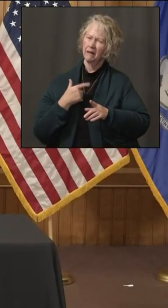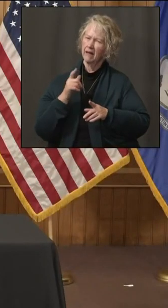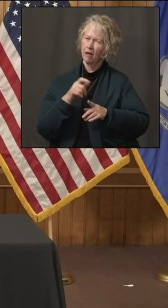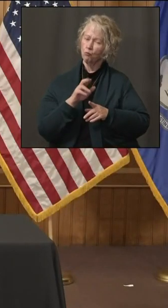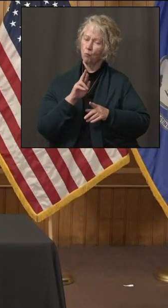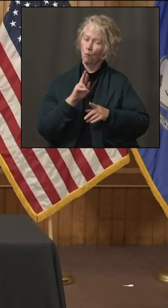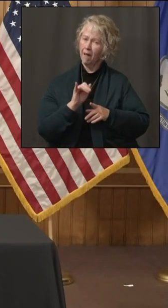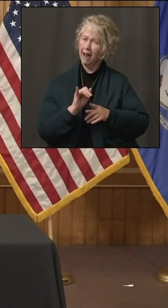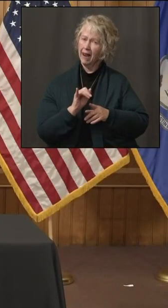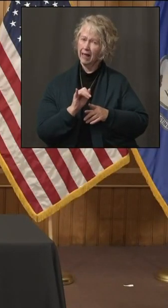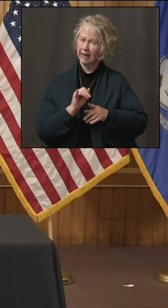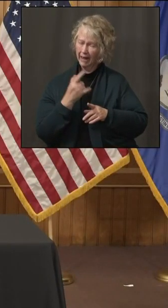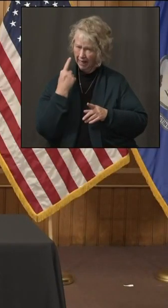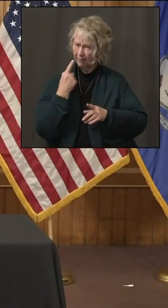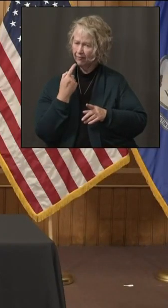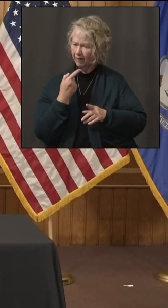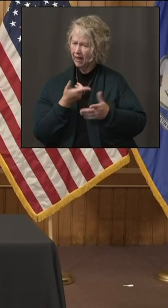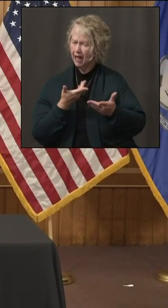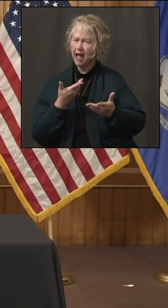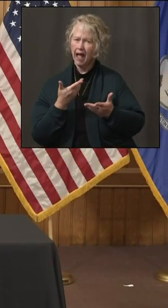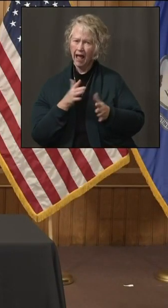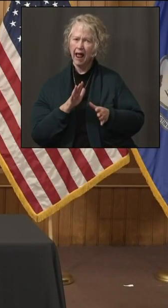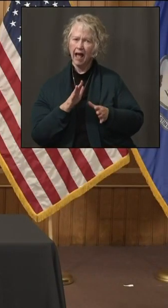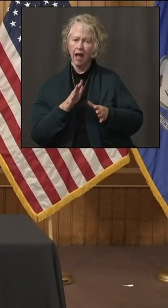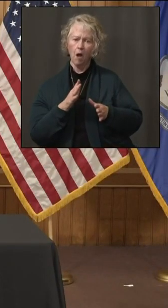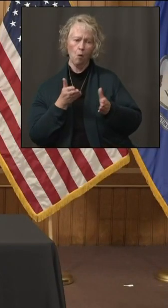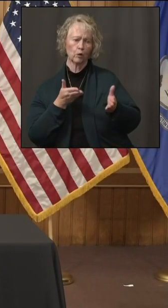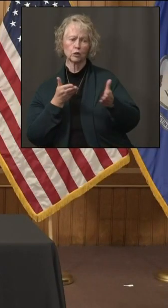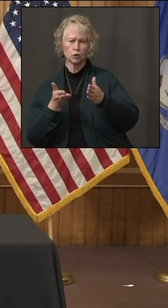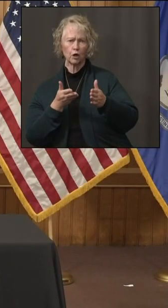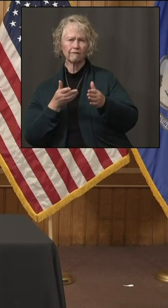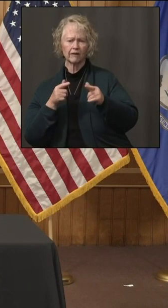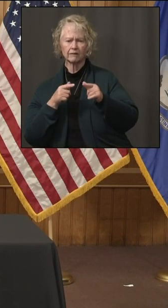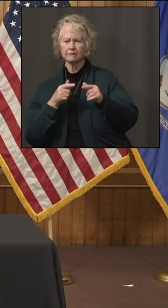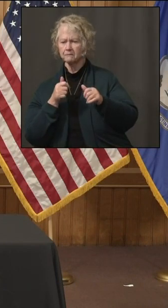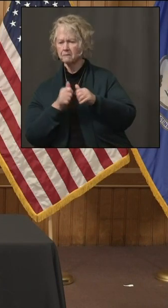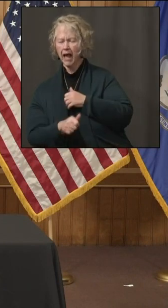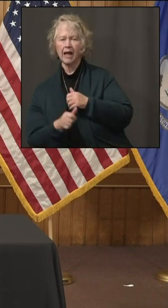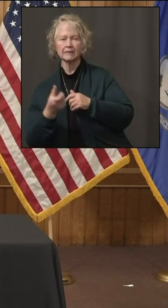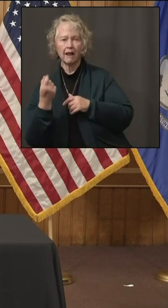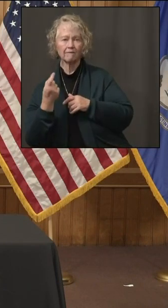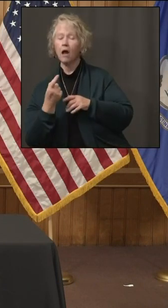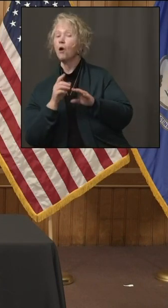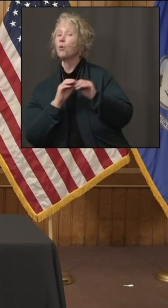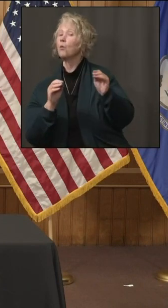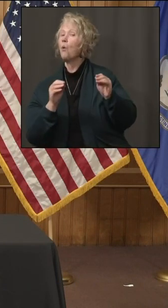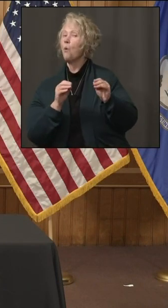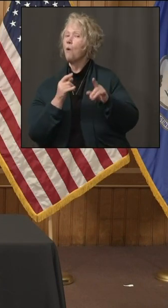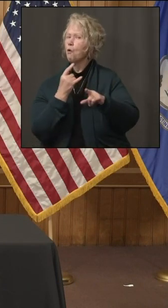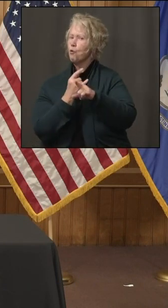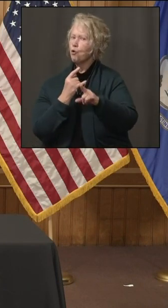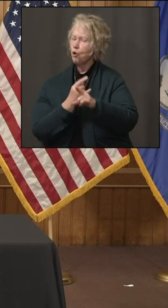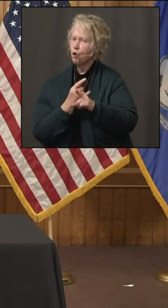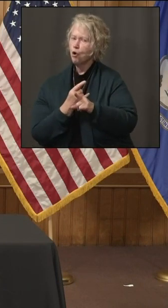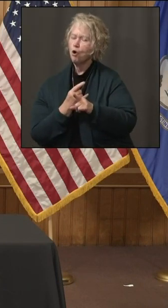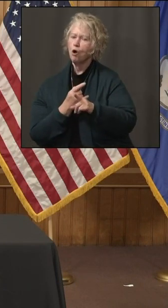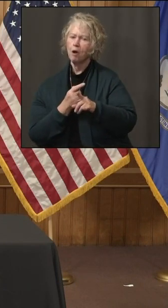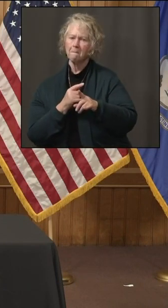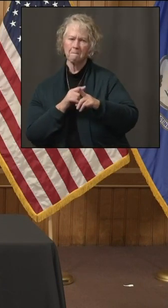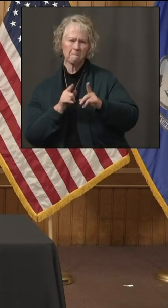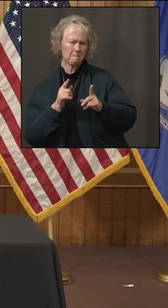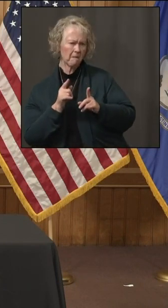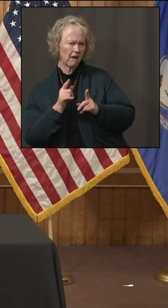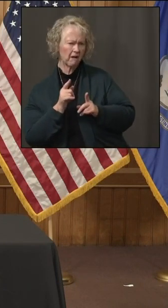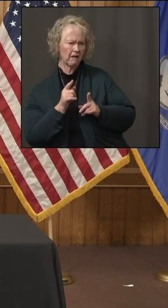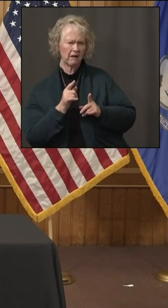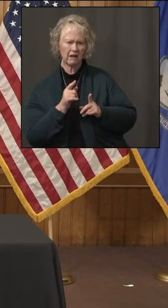Island, I believe, allows service after 11 o'clock, no alcohol, and bar areas have to be closed. But I don't believe